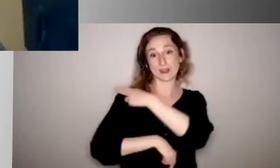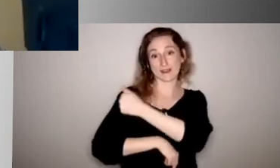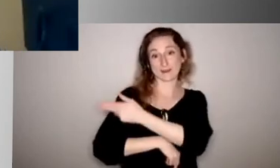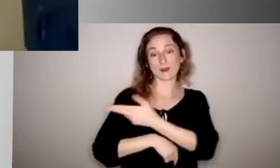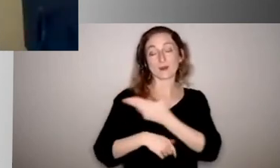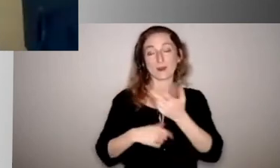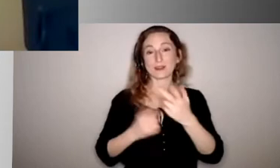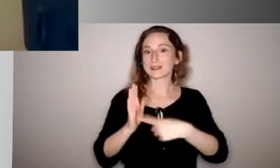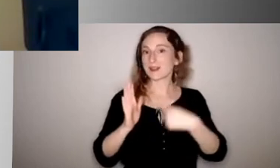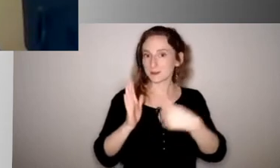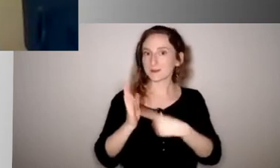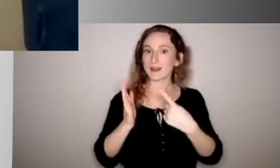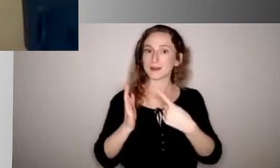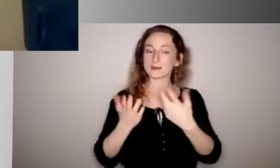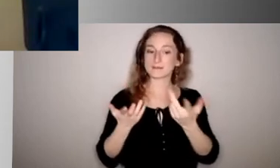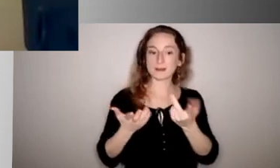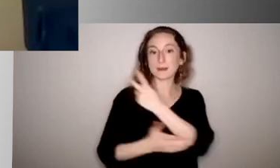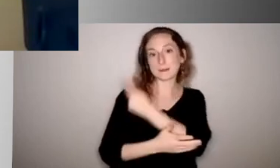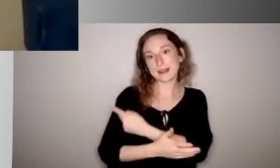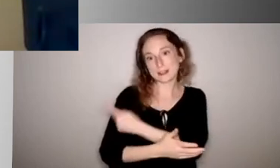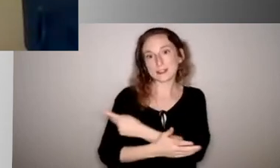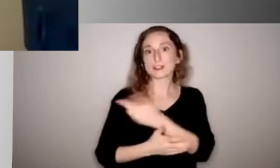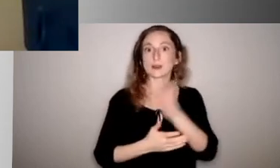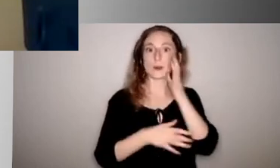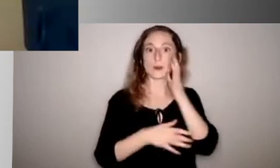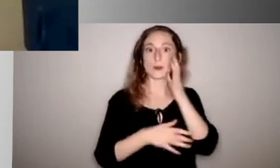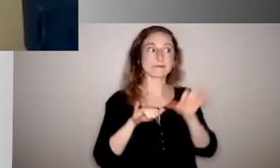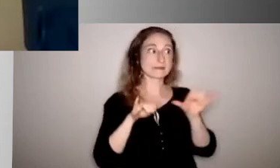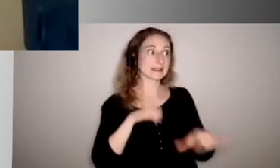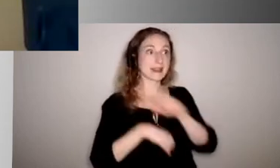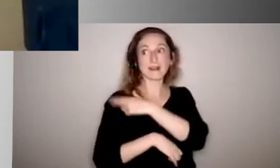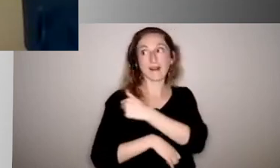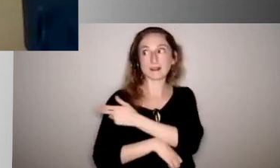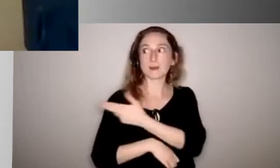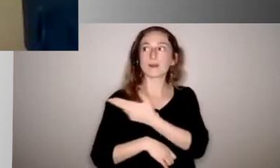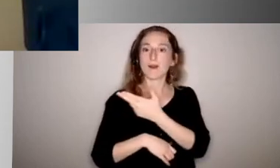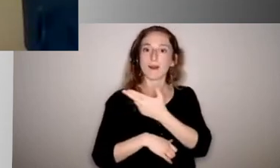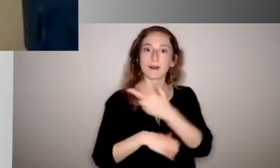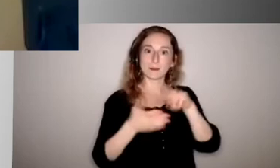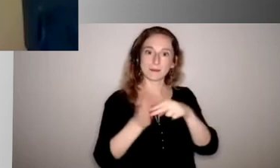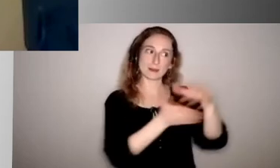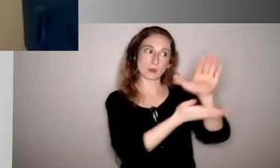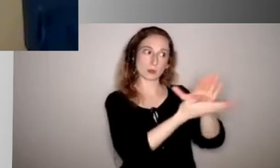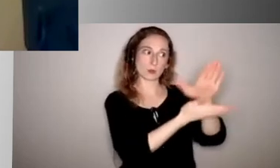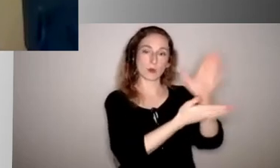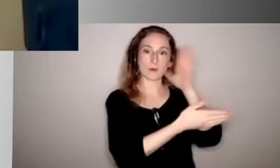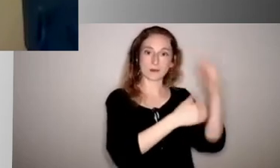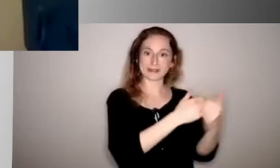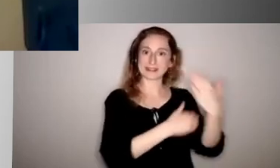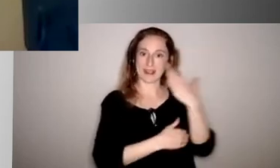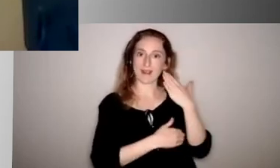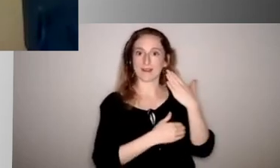a patient and we'll, we'll get their assignments from their school. And depending on, especially the younger kids, it is adorable